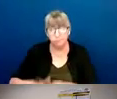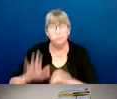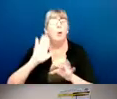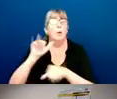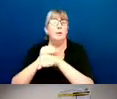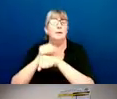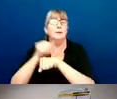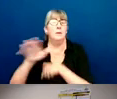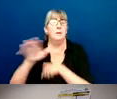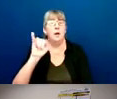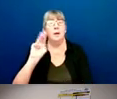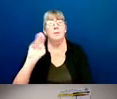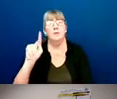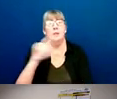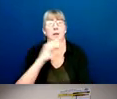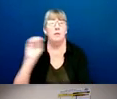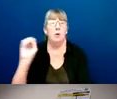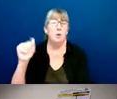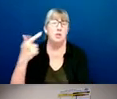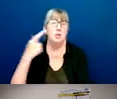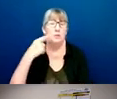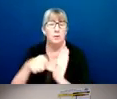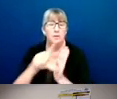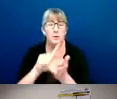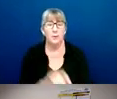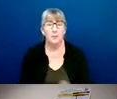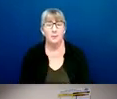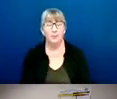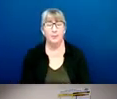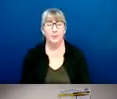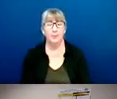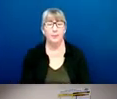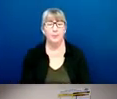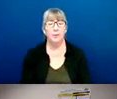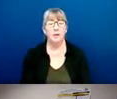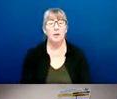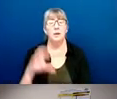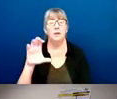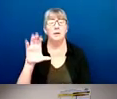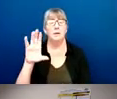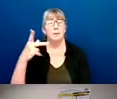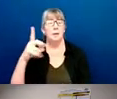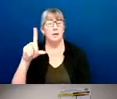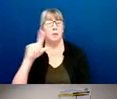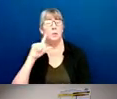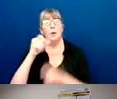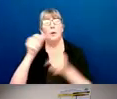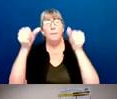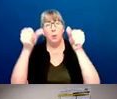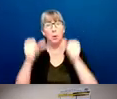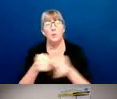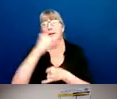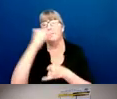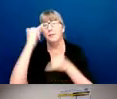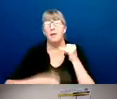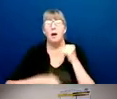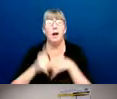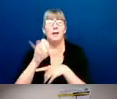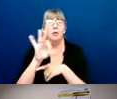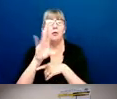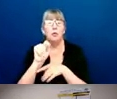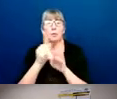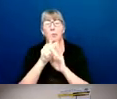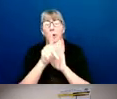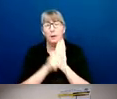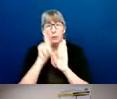to the IMT and the OAG for review. CPD will then post these final draft policies for additional public feedback